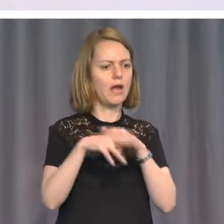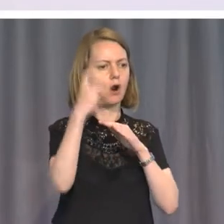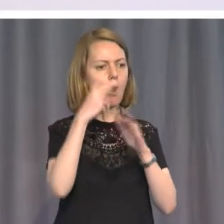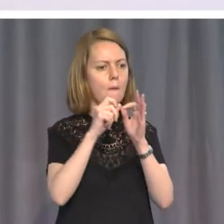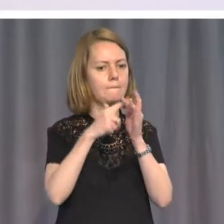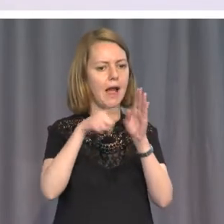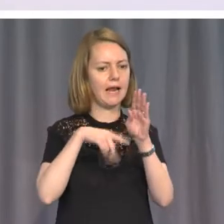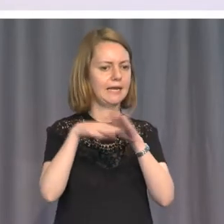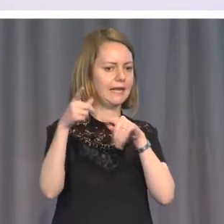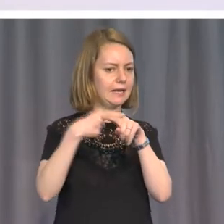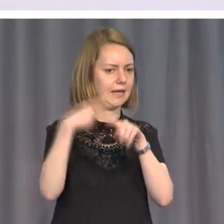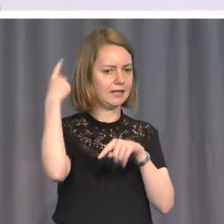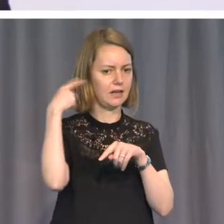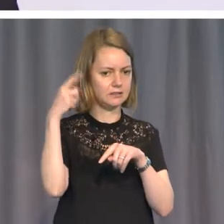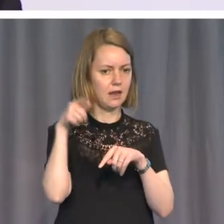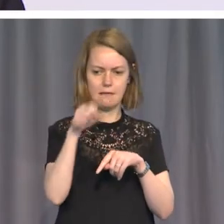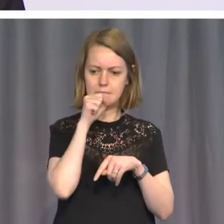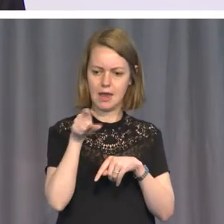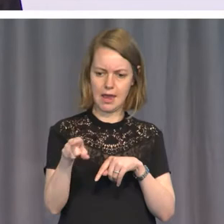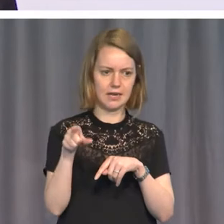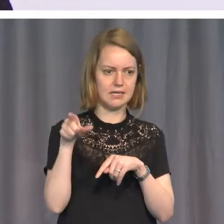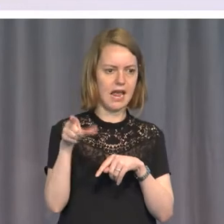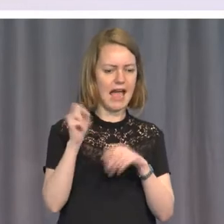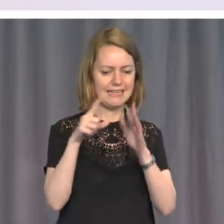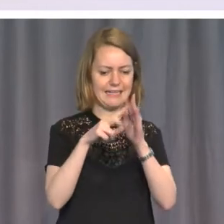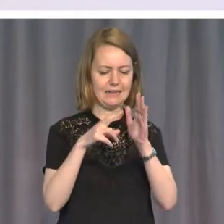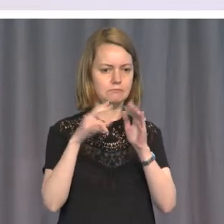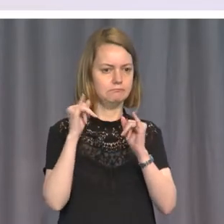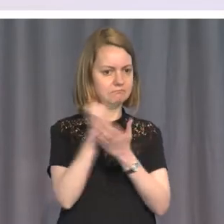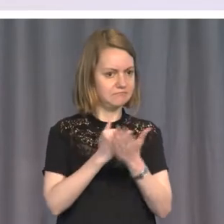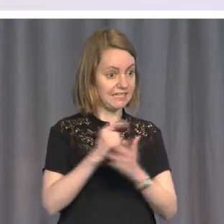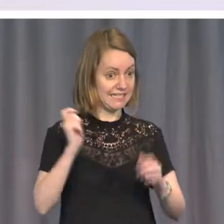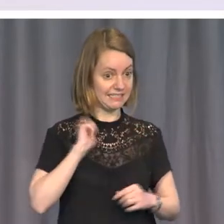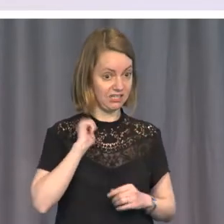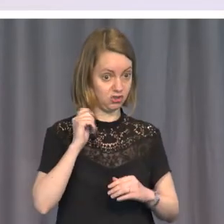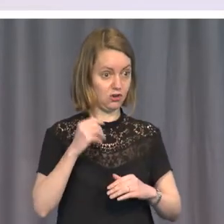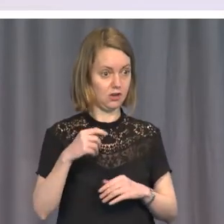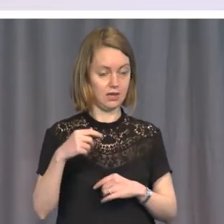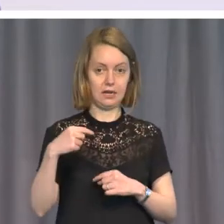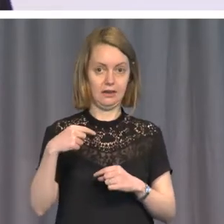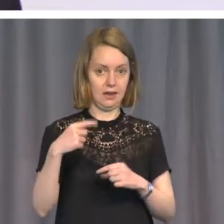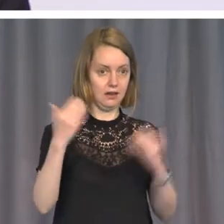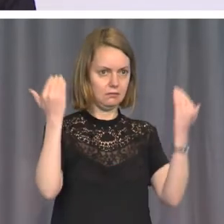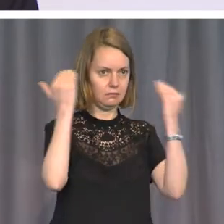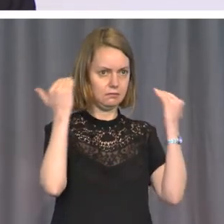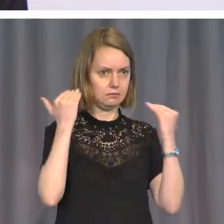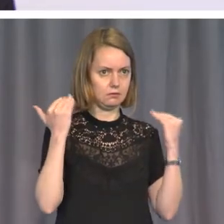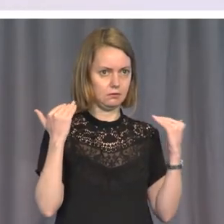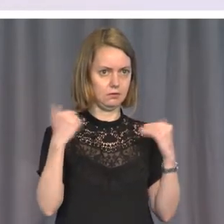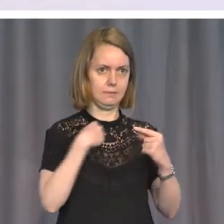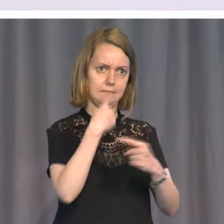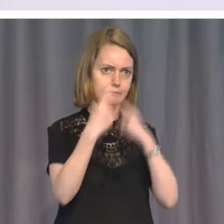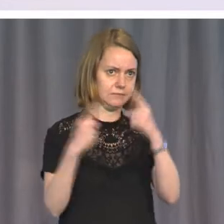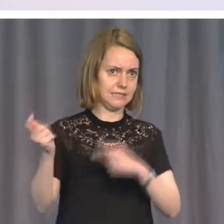a fellow who was convicted of wearing an indecent T-shirt. And I had to explain to a terrifying appeal judge,